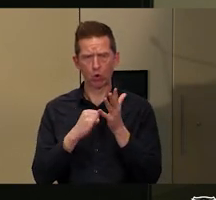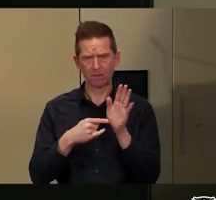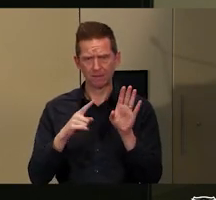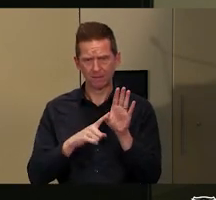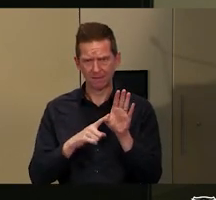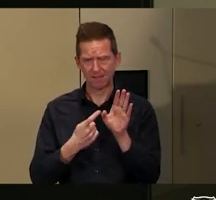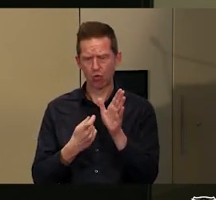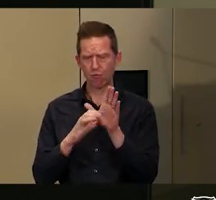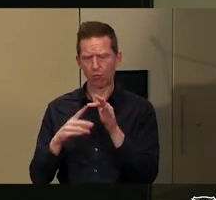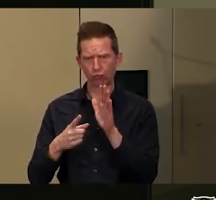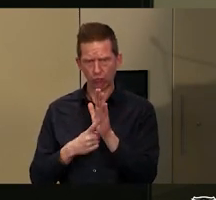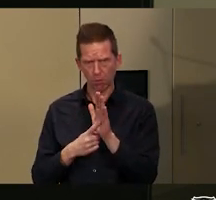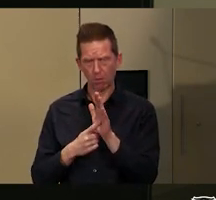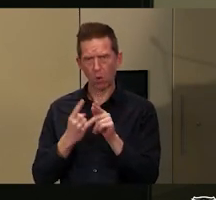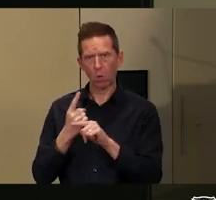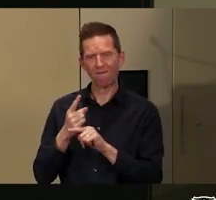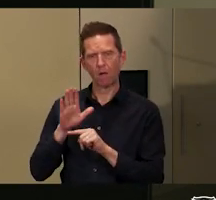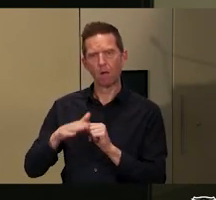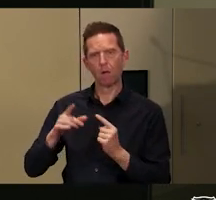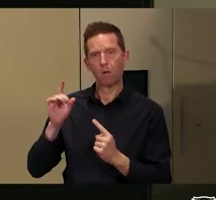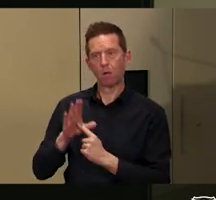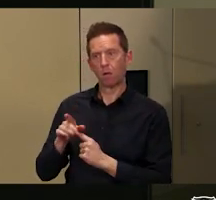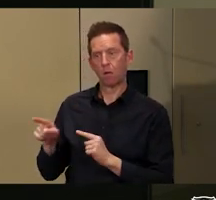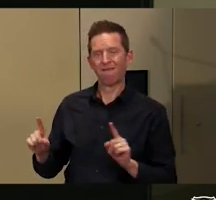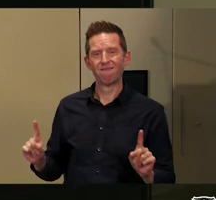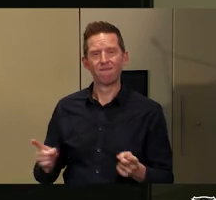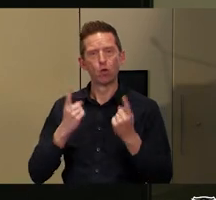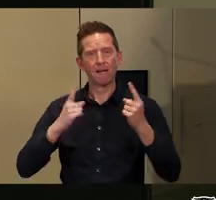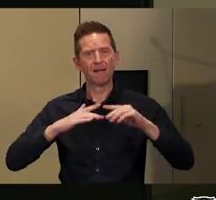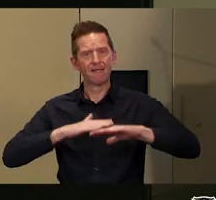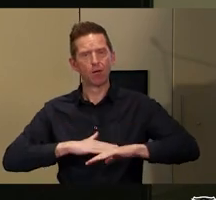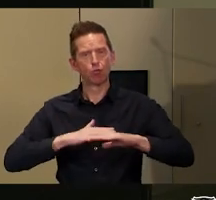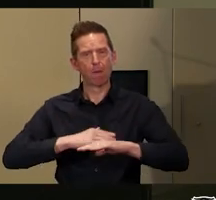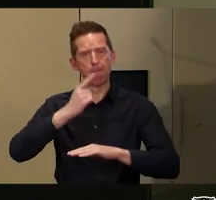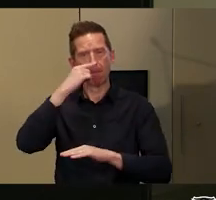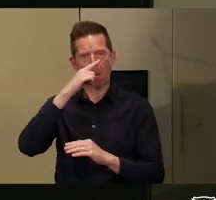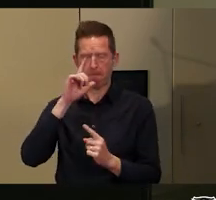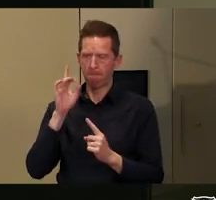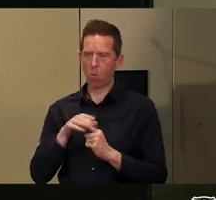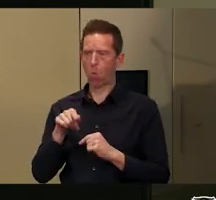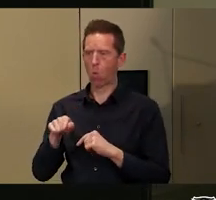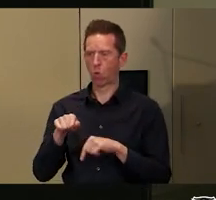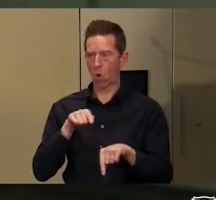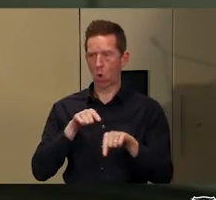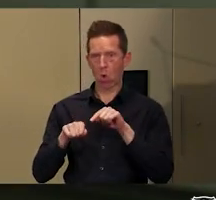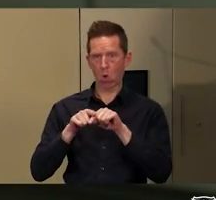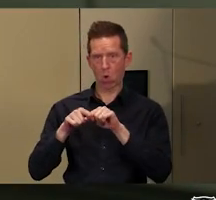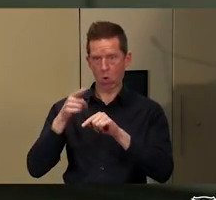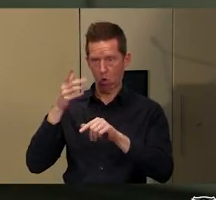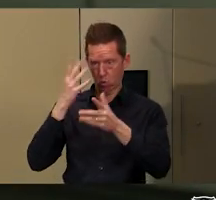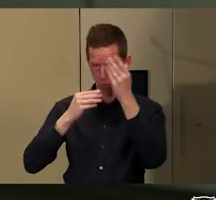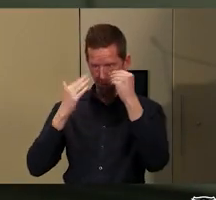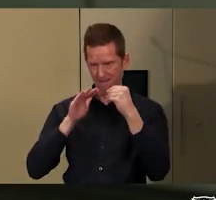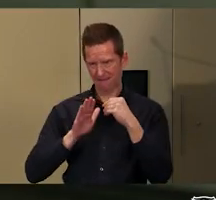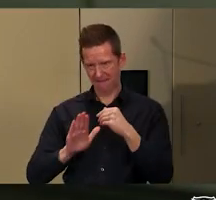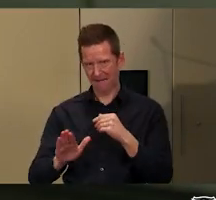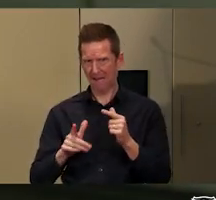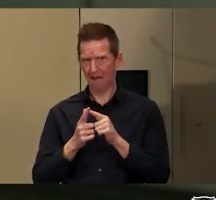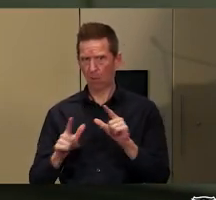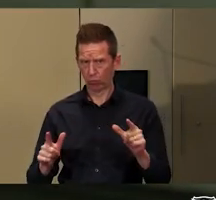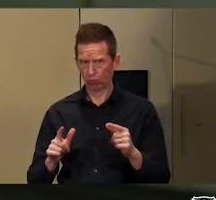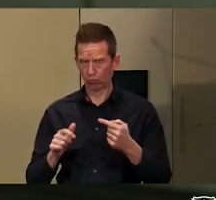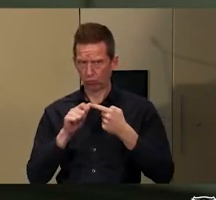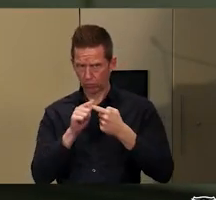importance of First Nations people being able to learn in the language or languages that are most meaningful for them.